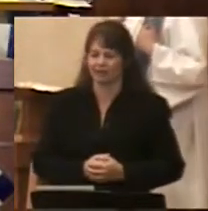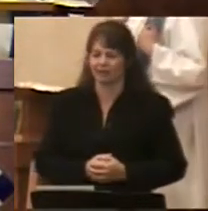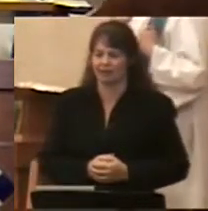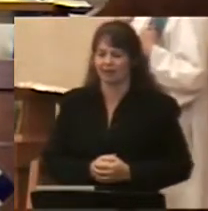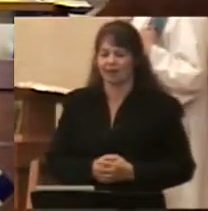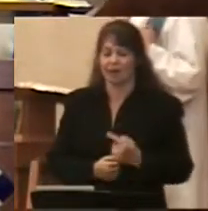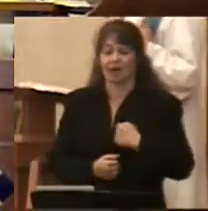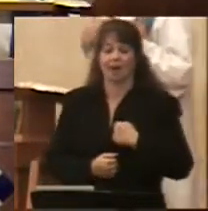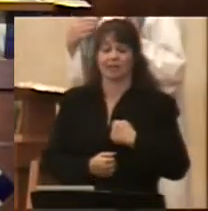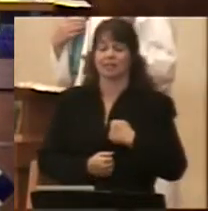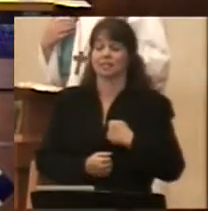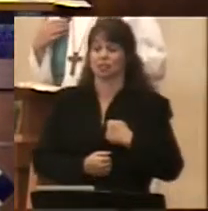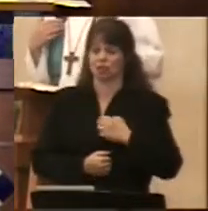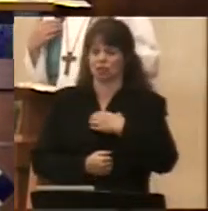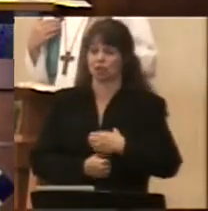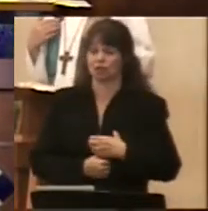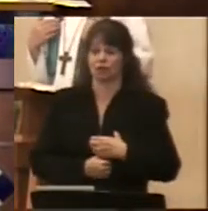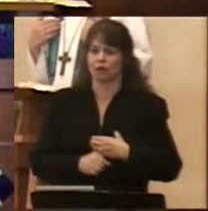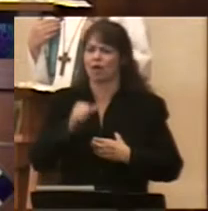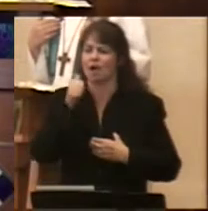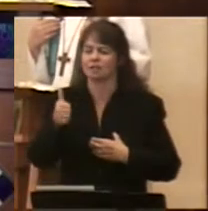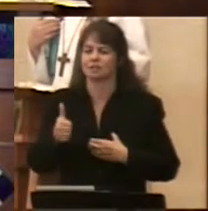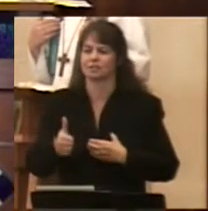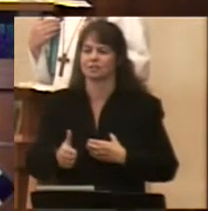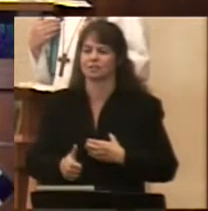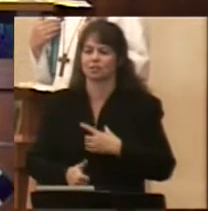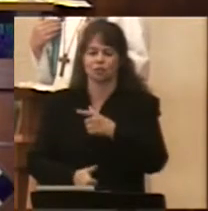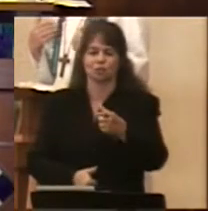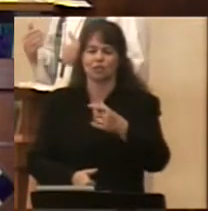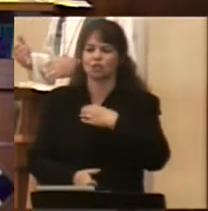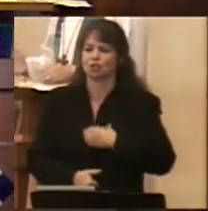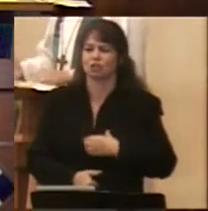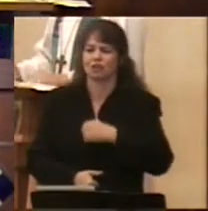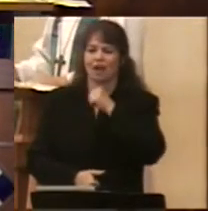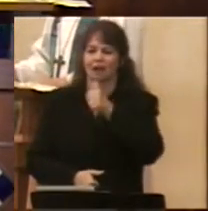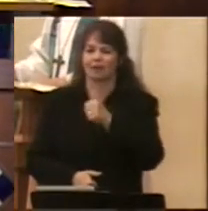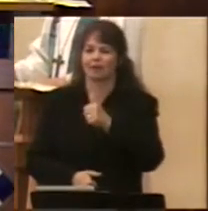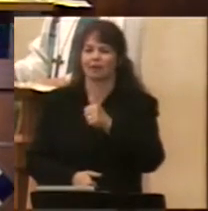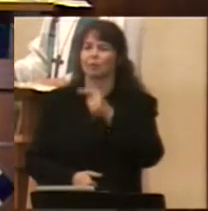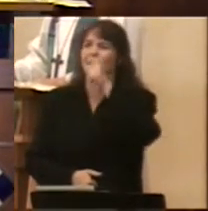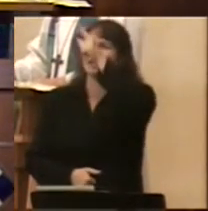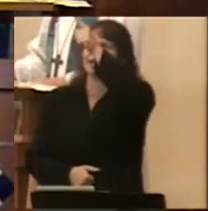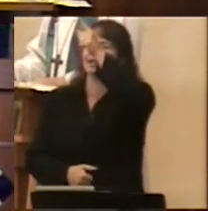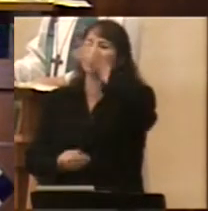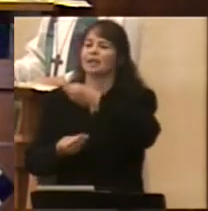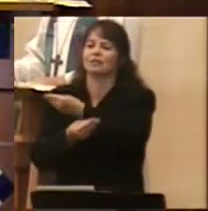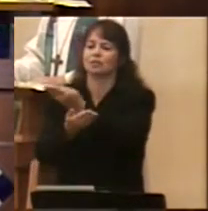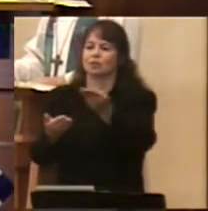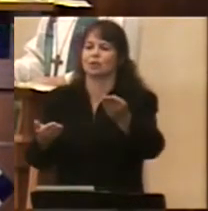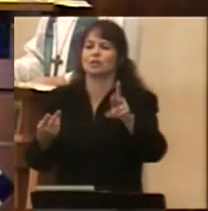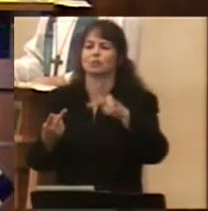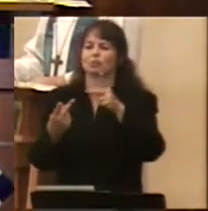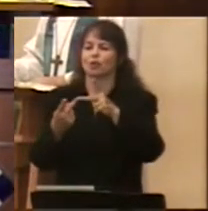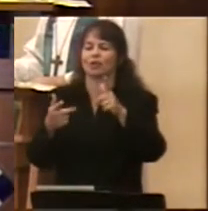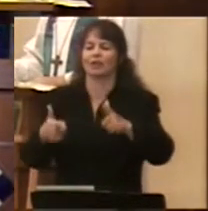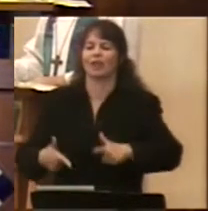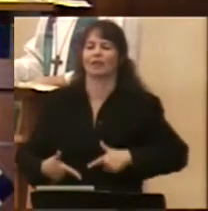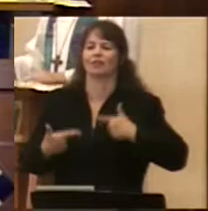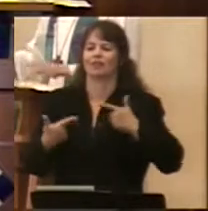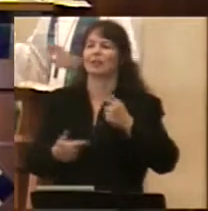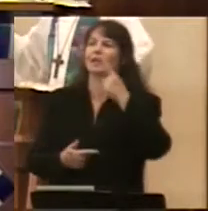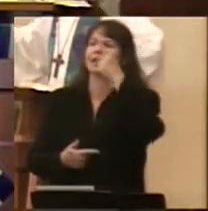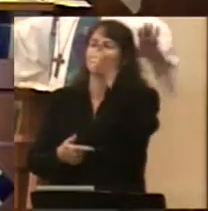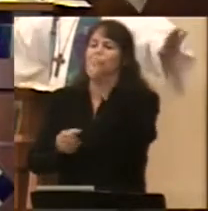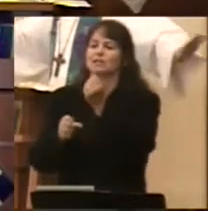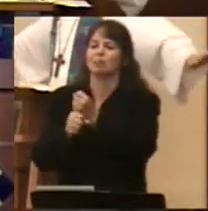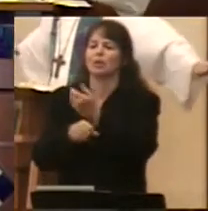does not deserve it, now we are given this perfect life, and now you are made perfect, apart